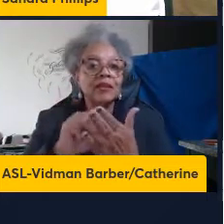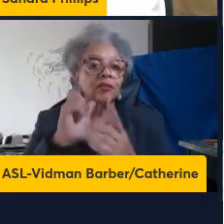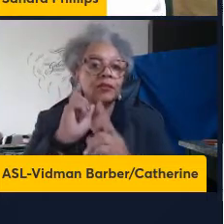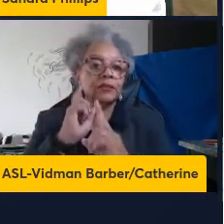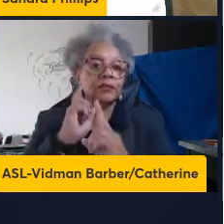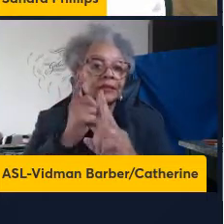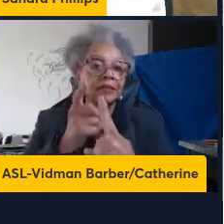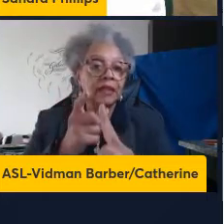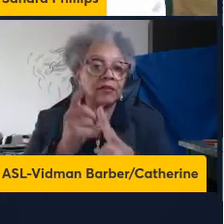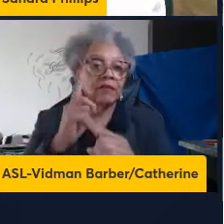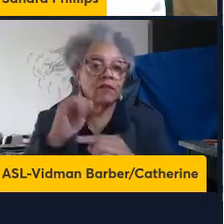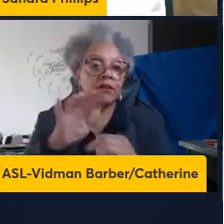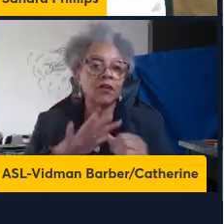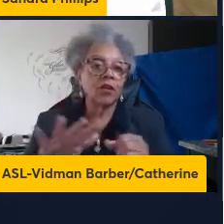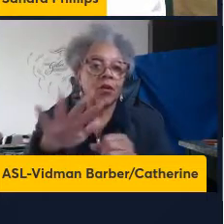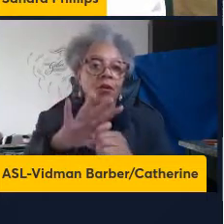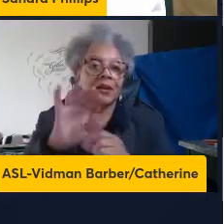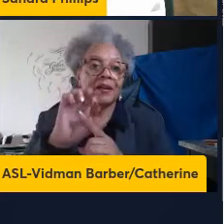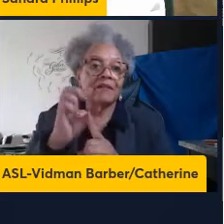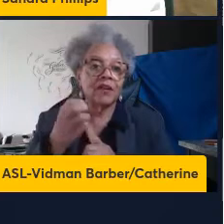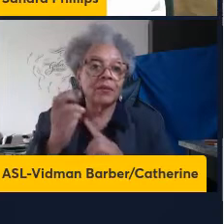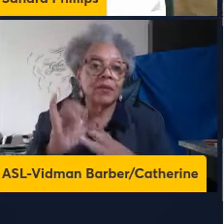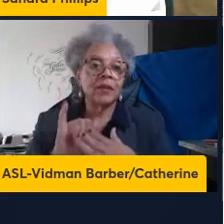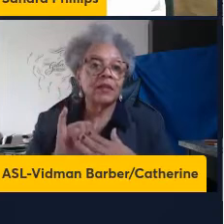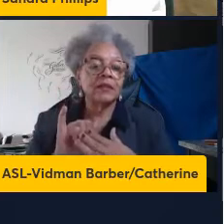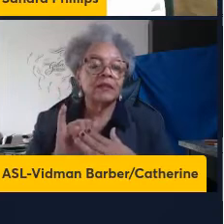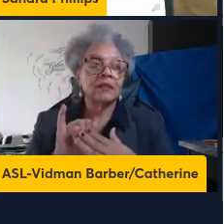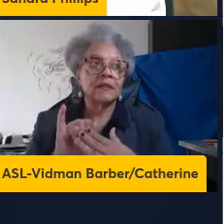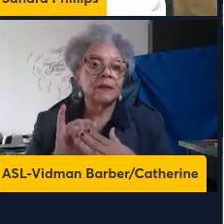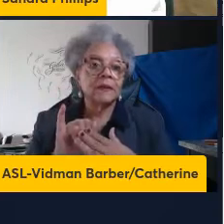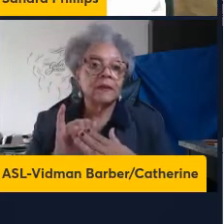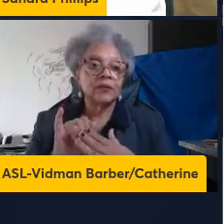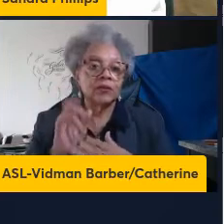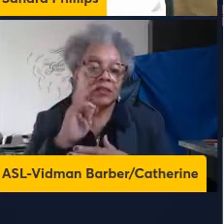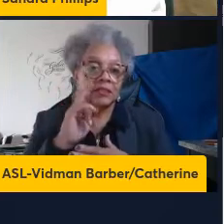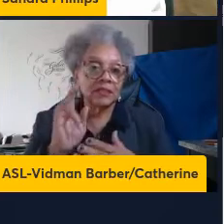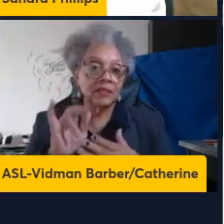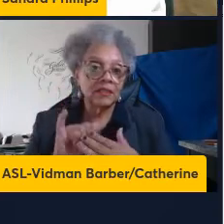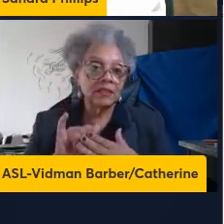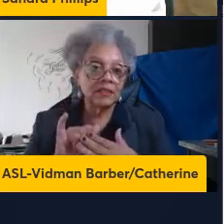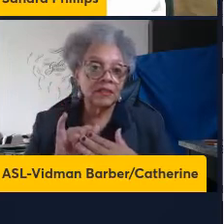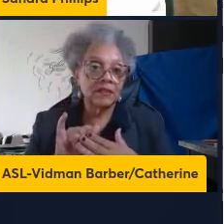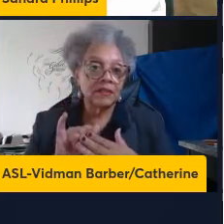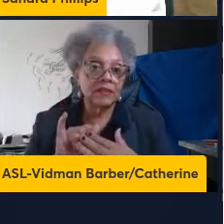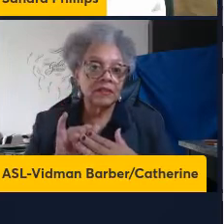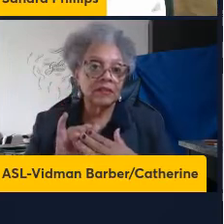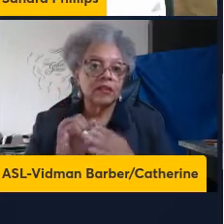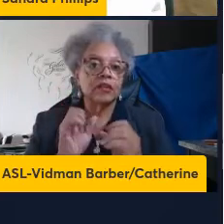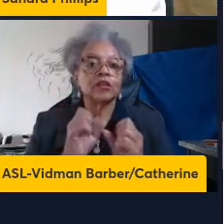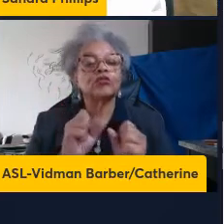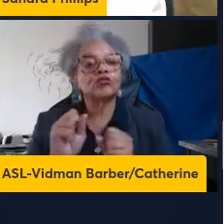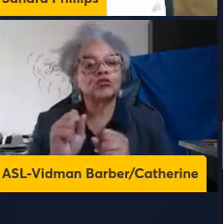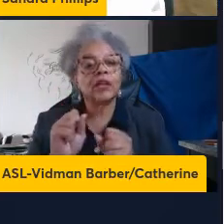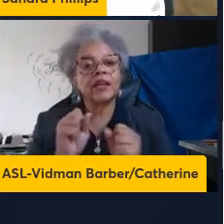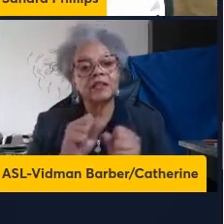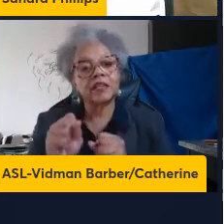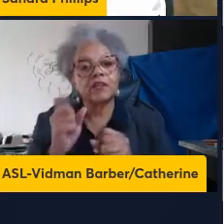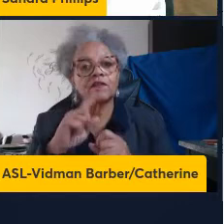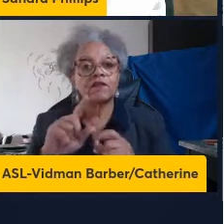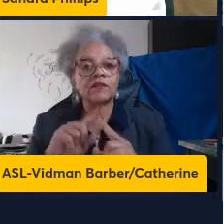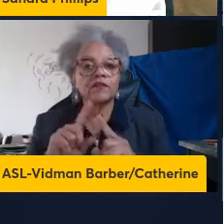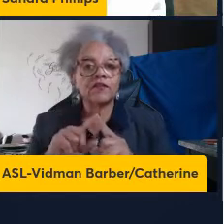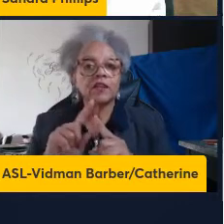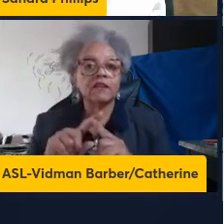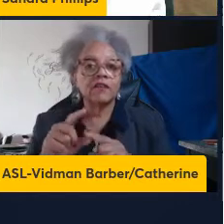environment has recently emerged as a very promising therapeutic strategies for HCC, and that includes